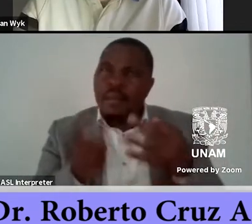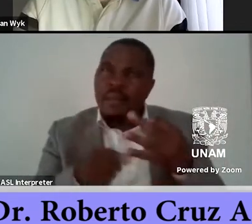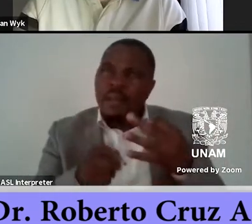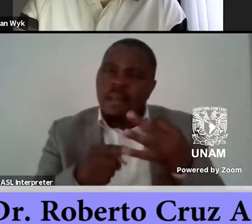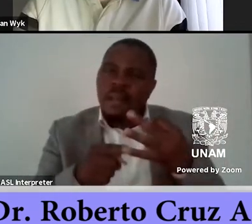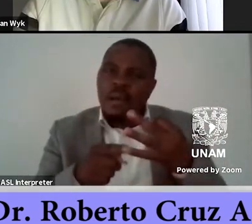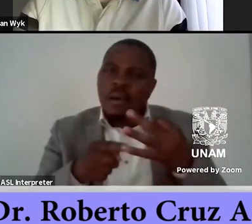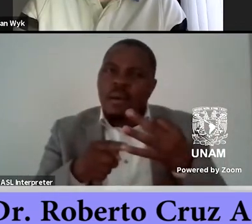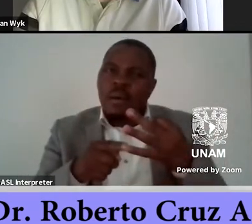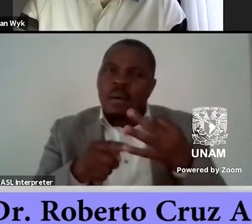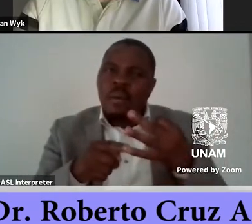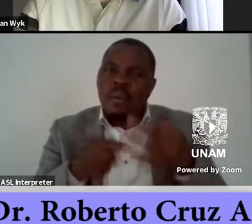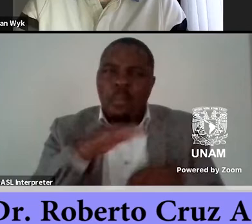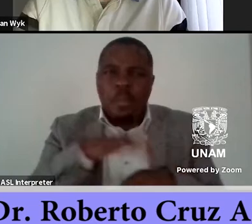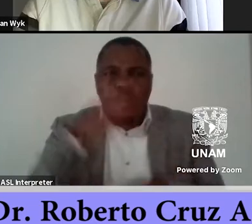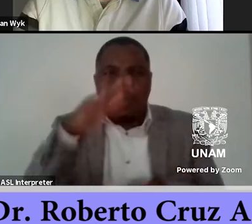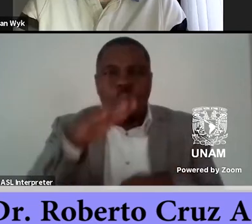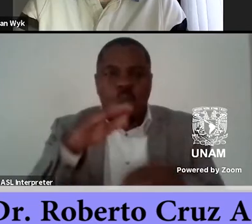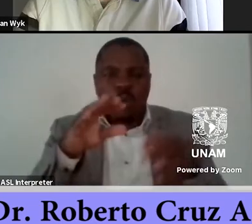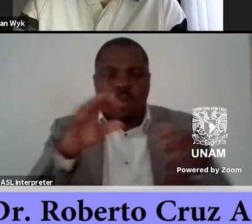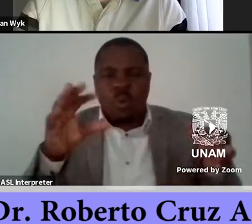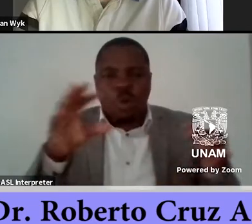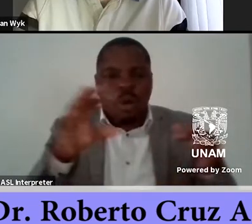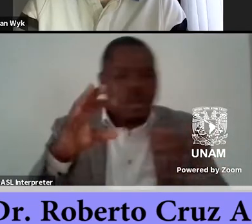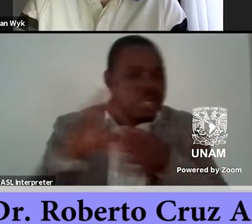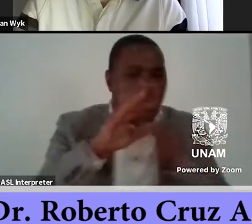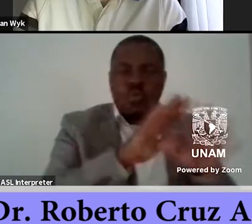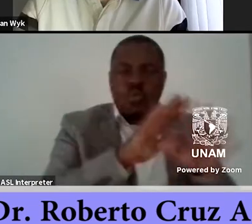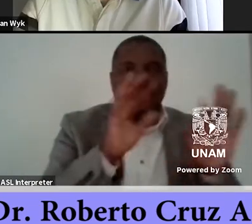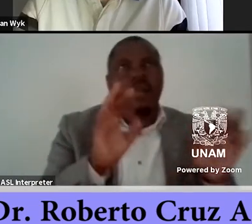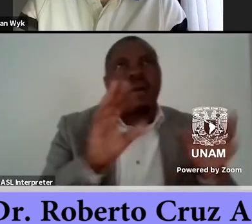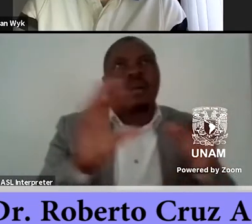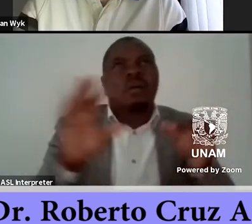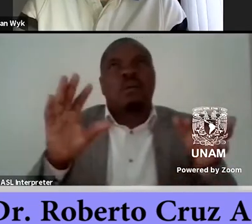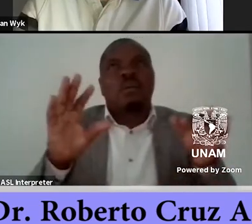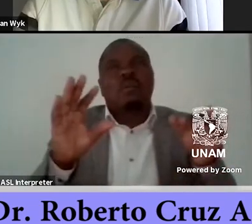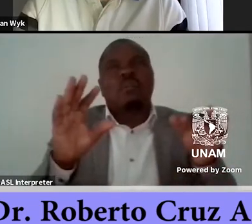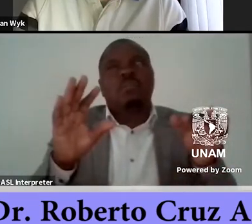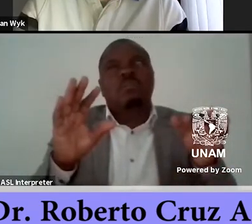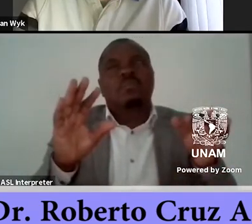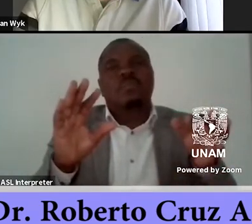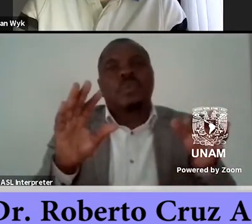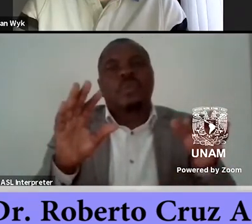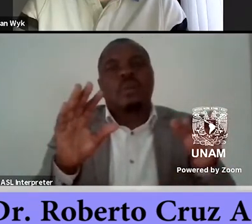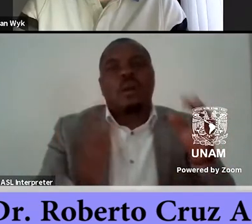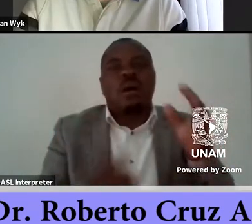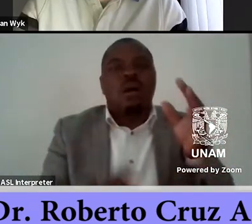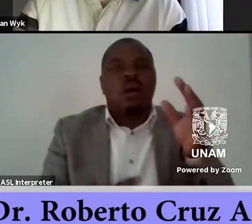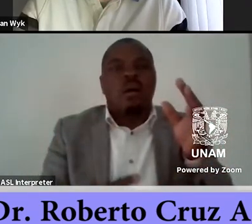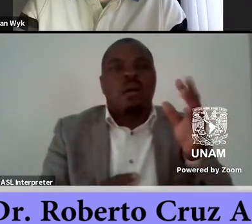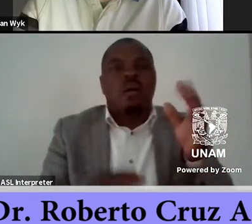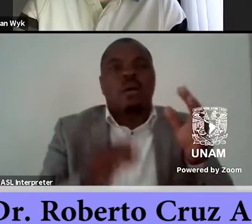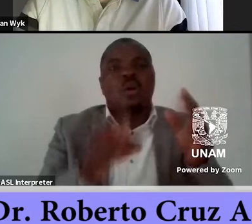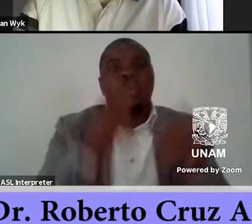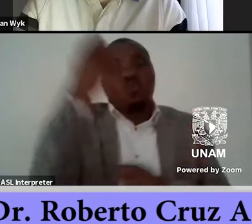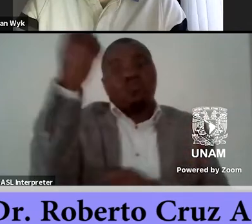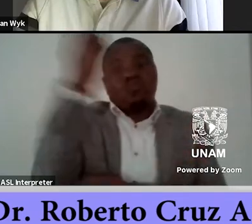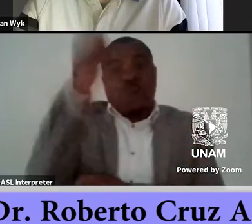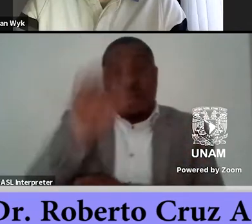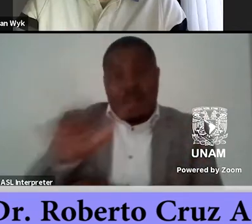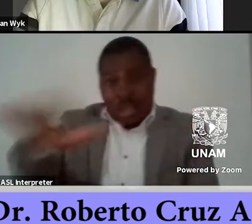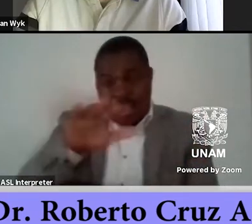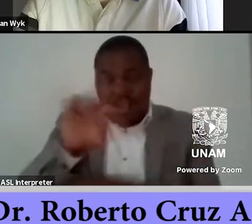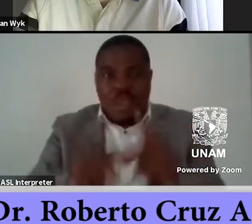relation between urban areas and rural areas